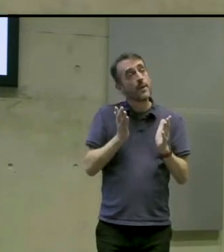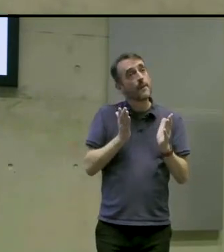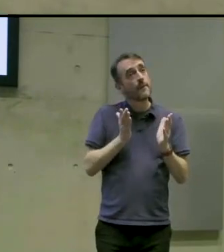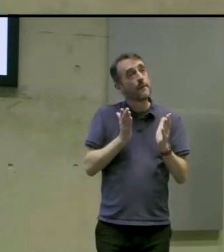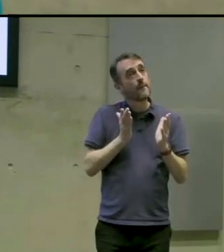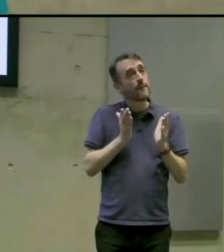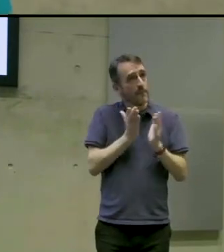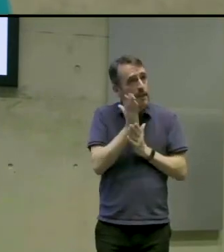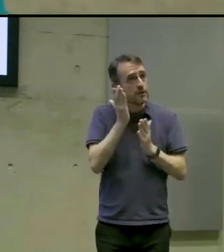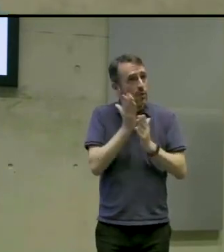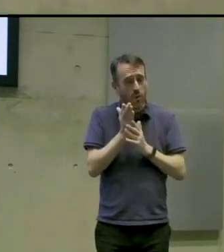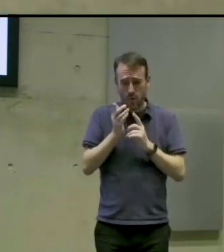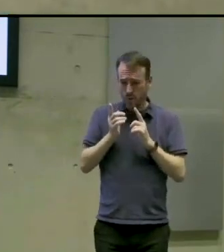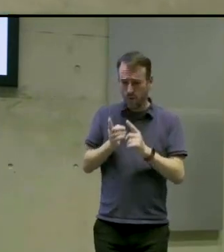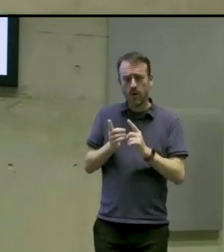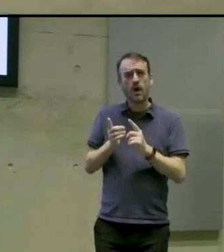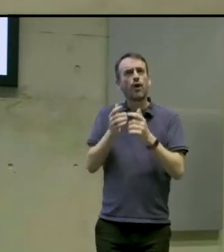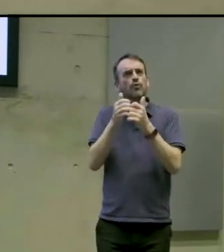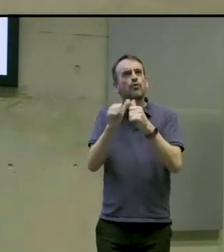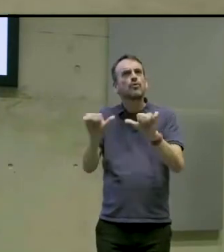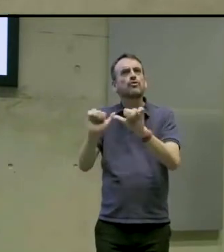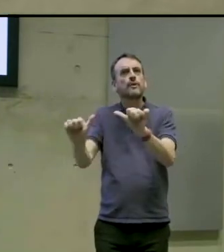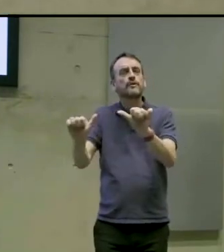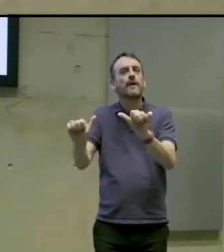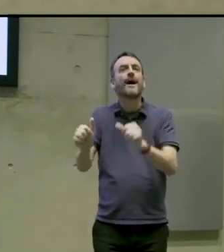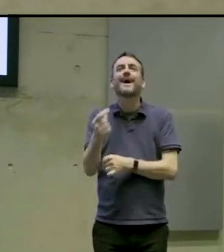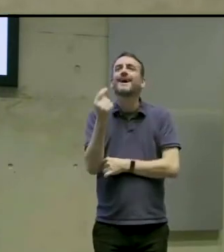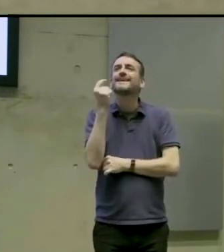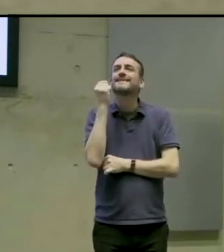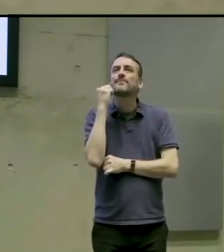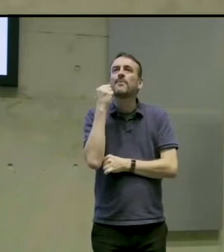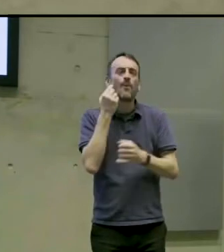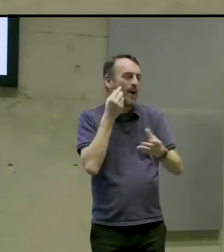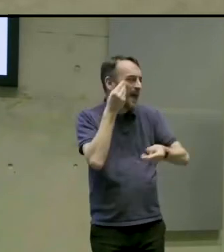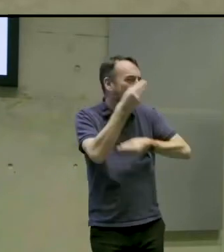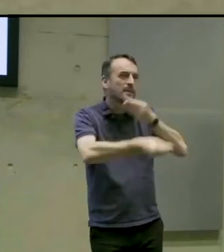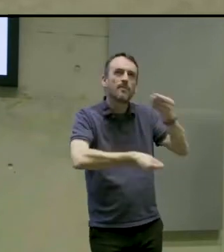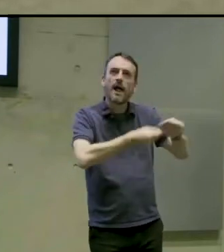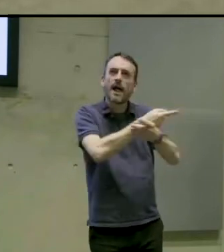digestible and easy to to understand.